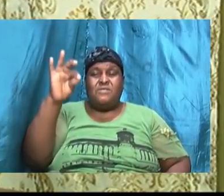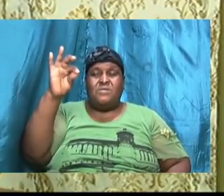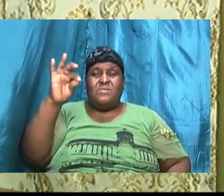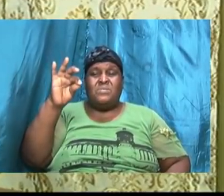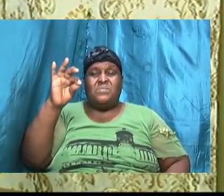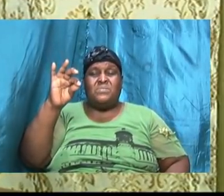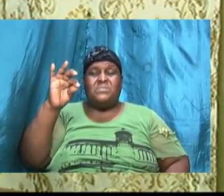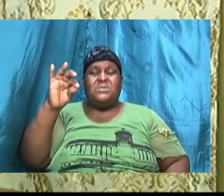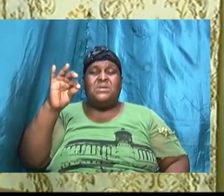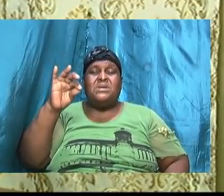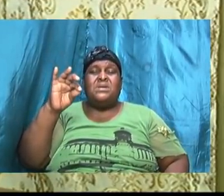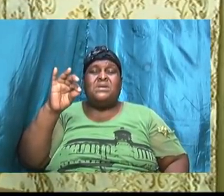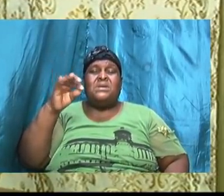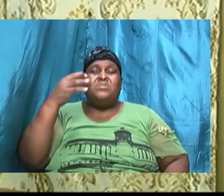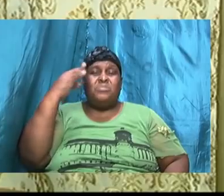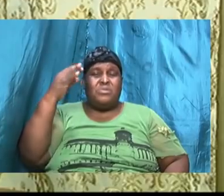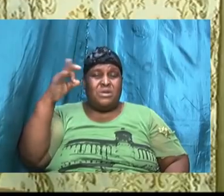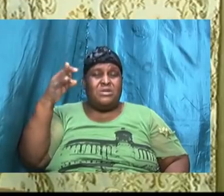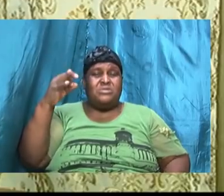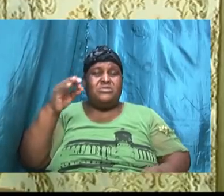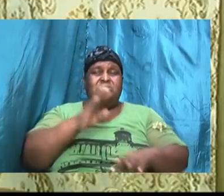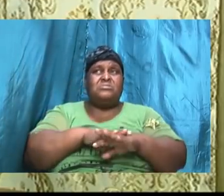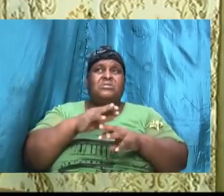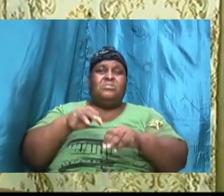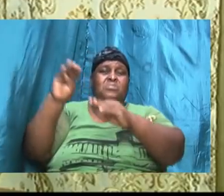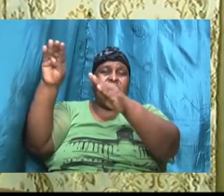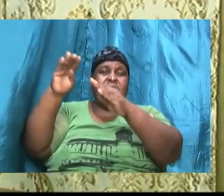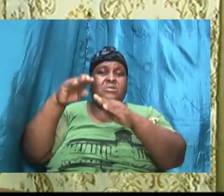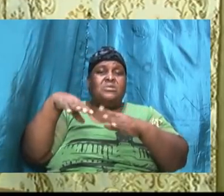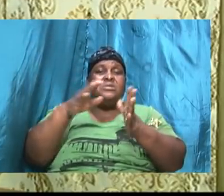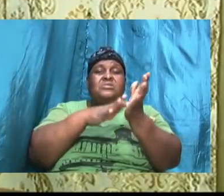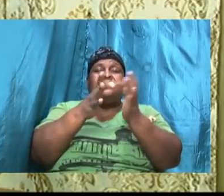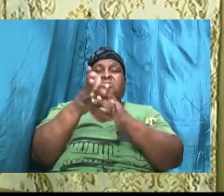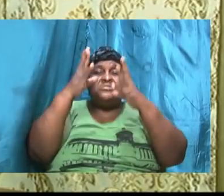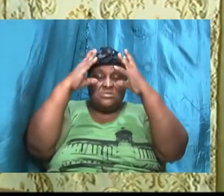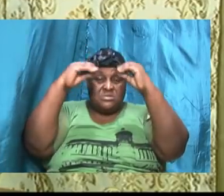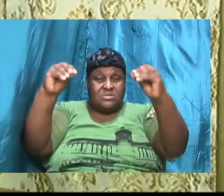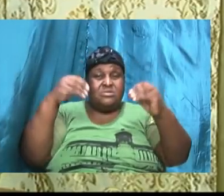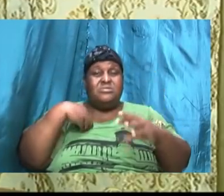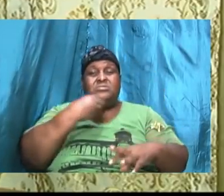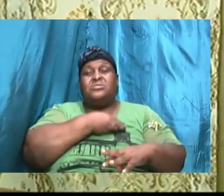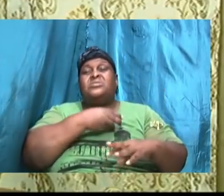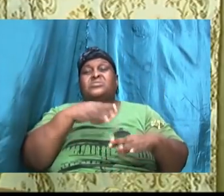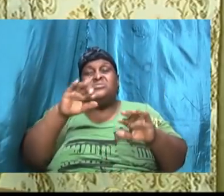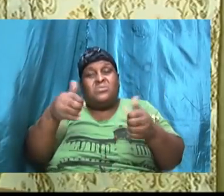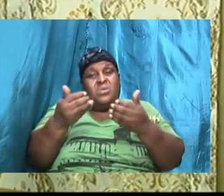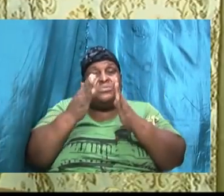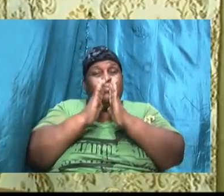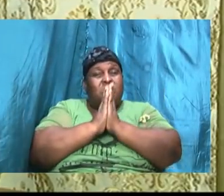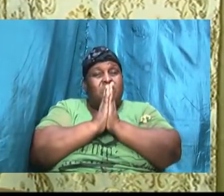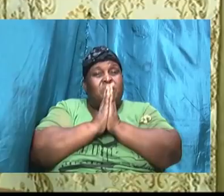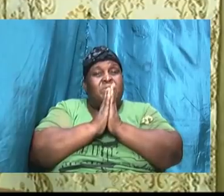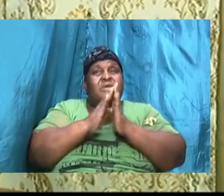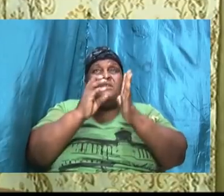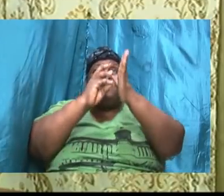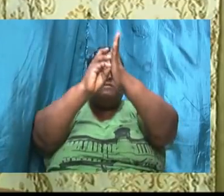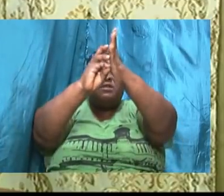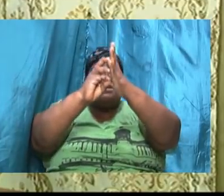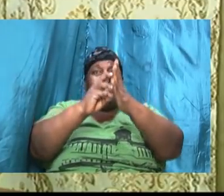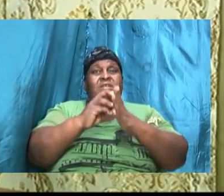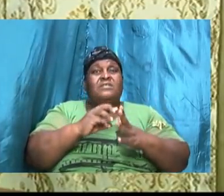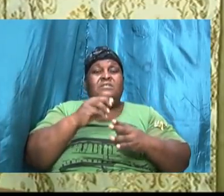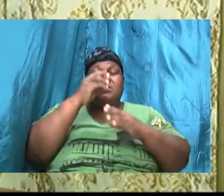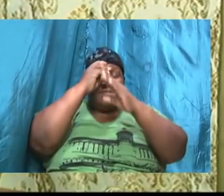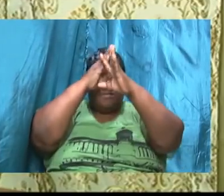on the Mount Jesus teaches us to pray that the fathers will be done on earth